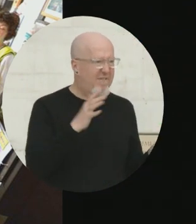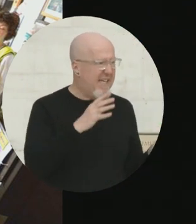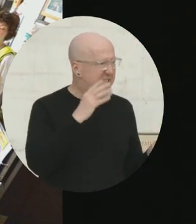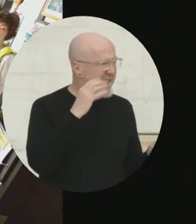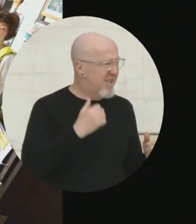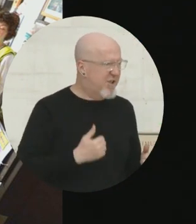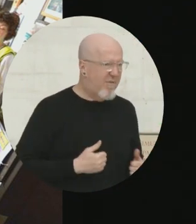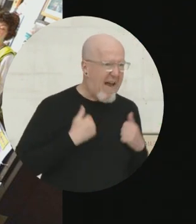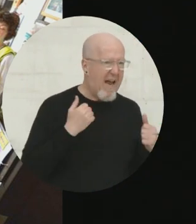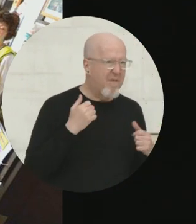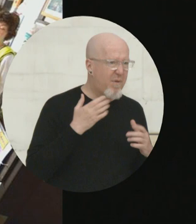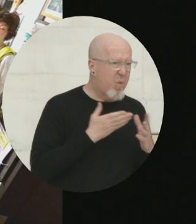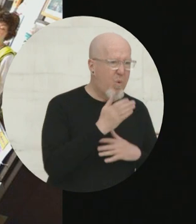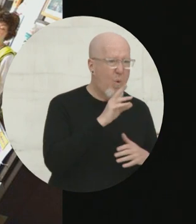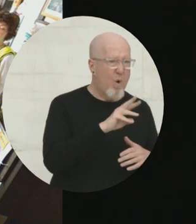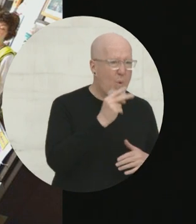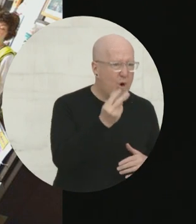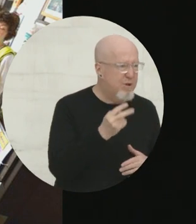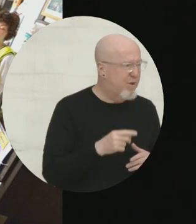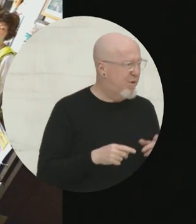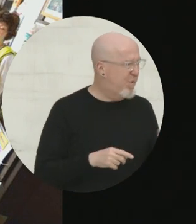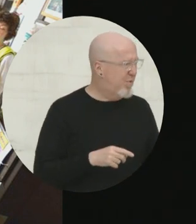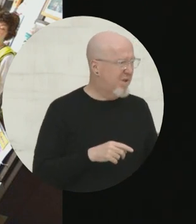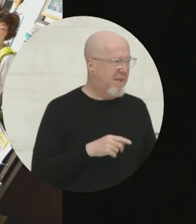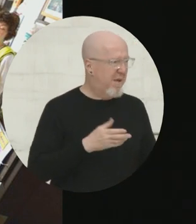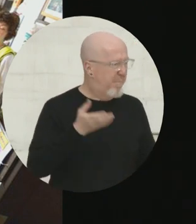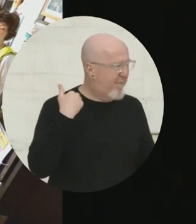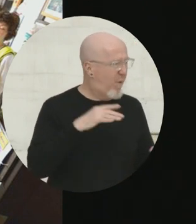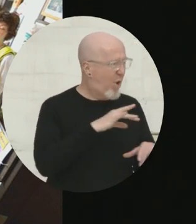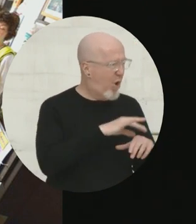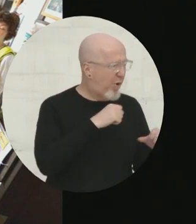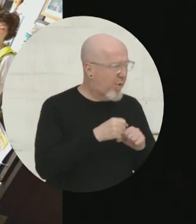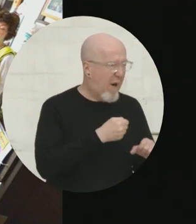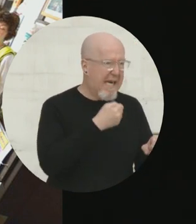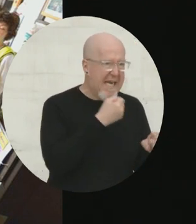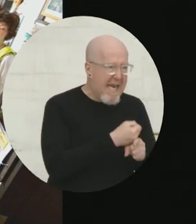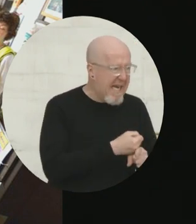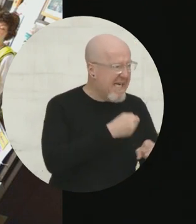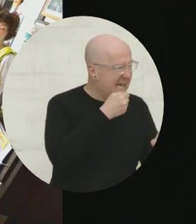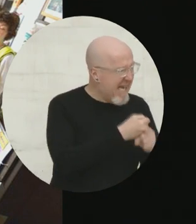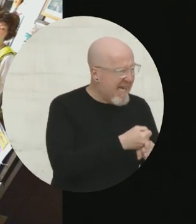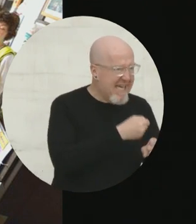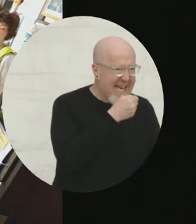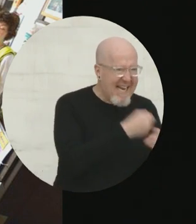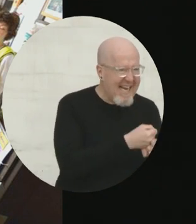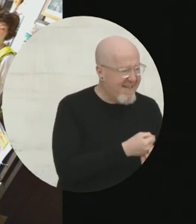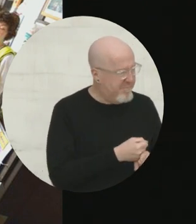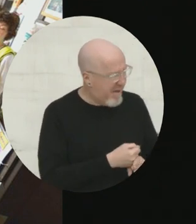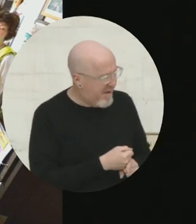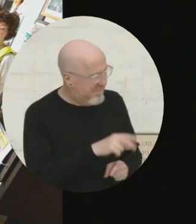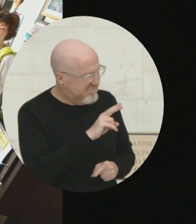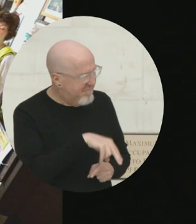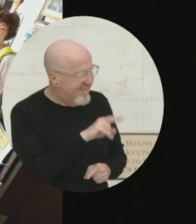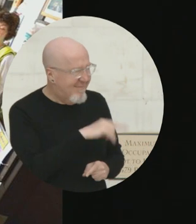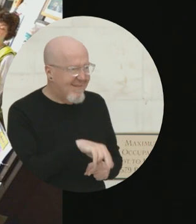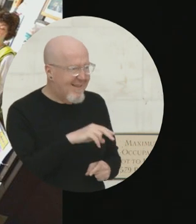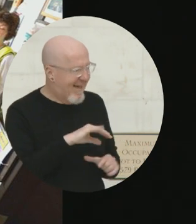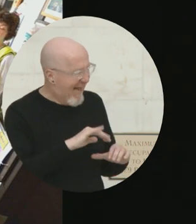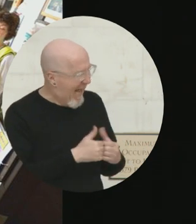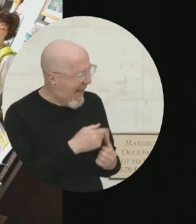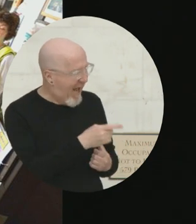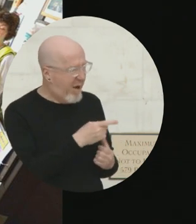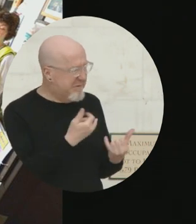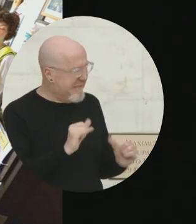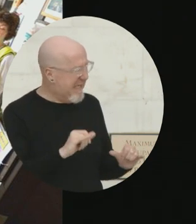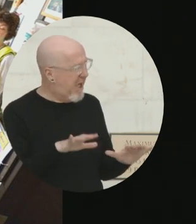World War II, others through past earthquakes and tsunami. We wanted to draw on their resources, to draw on their strength, and